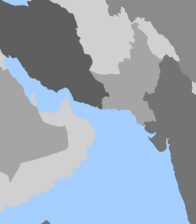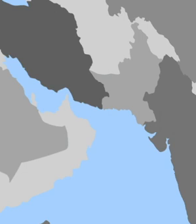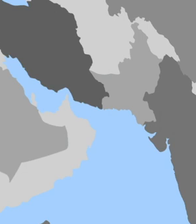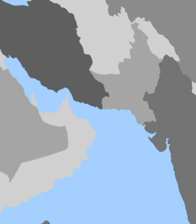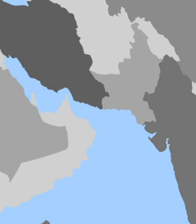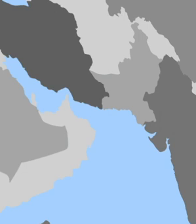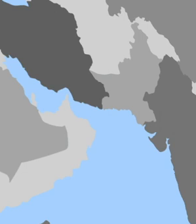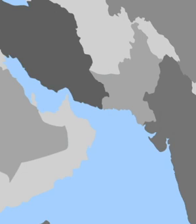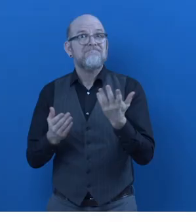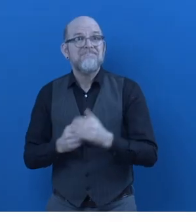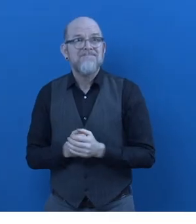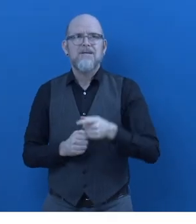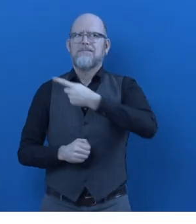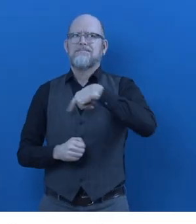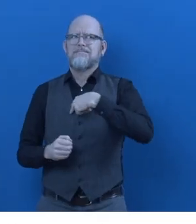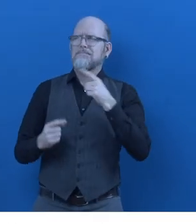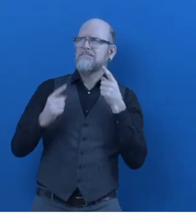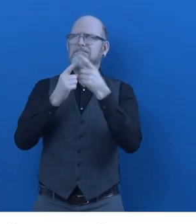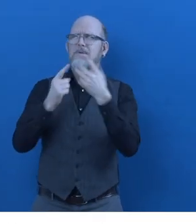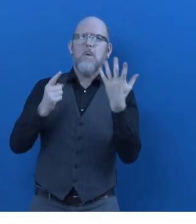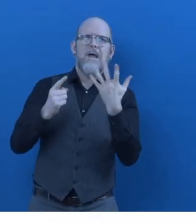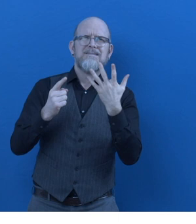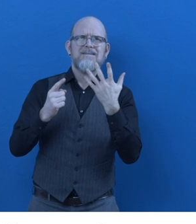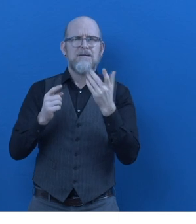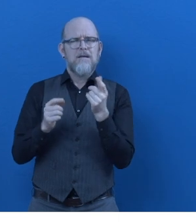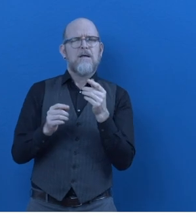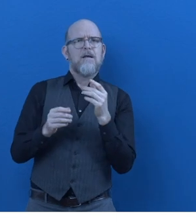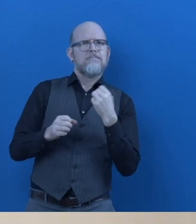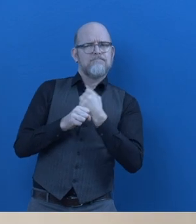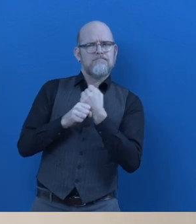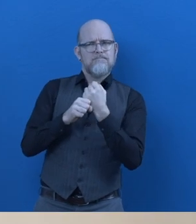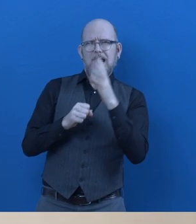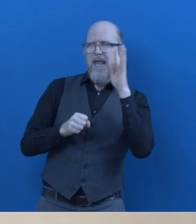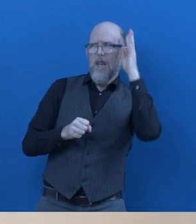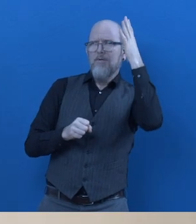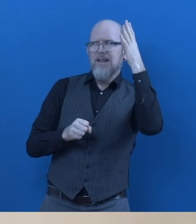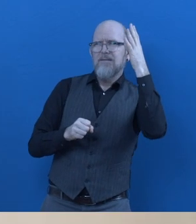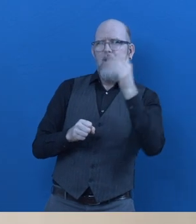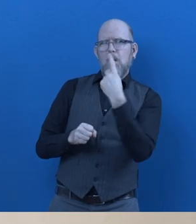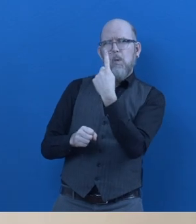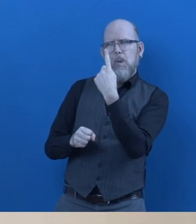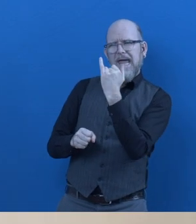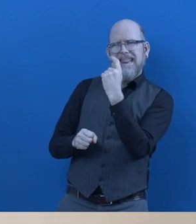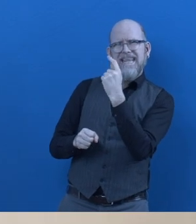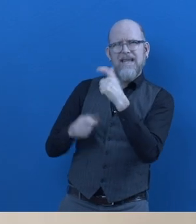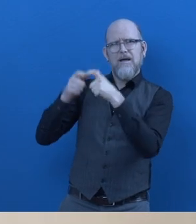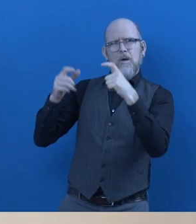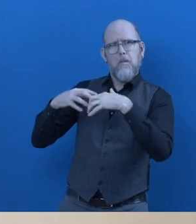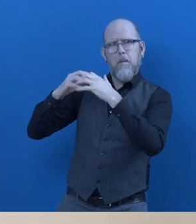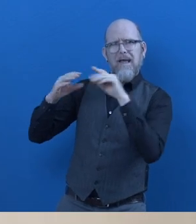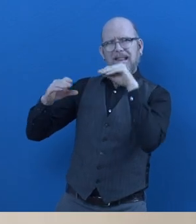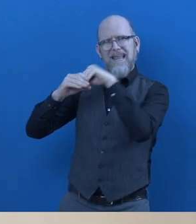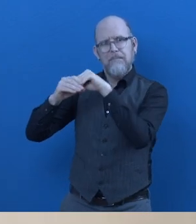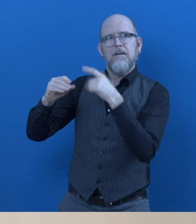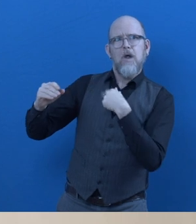countries. What is Special Needs Initiative for Growth about? The essential elements of our innovation focuses